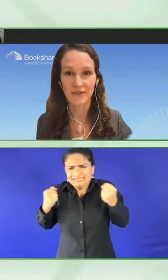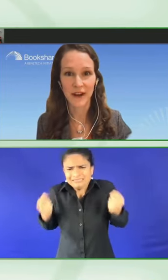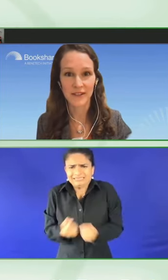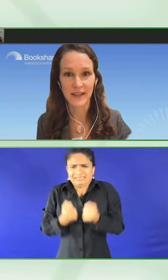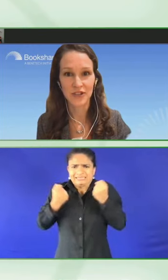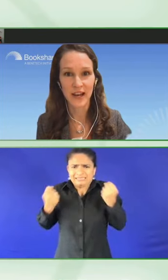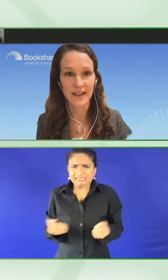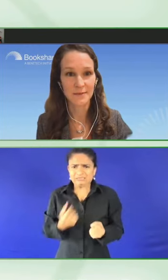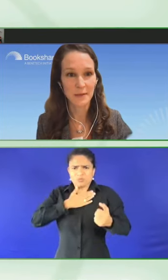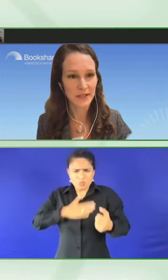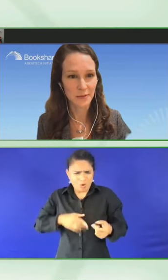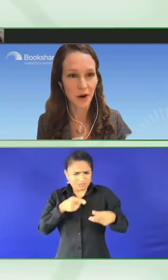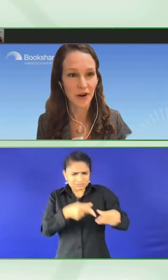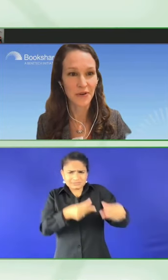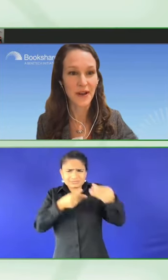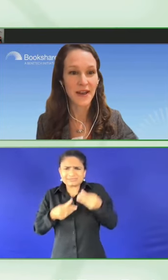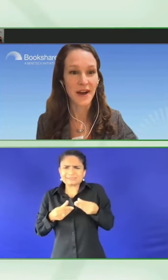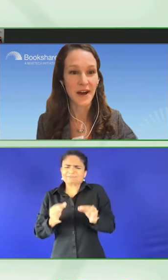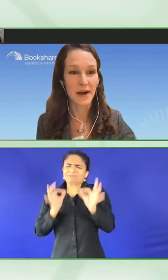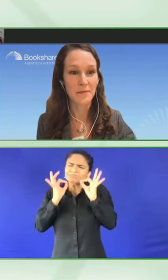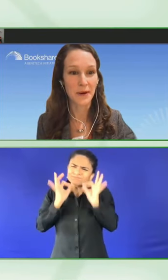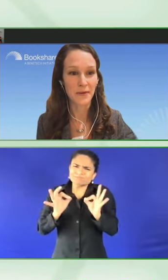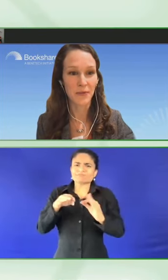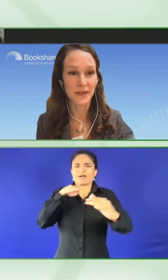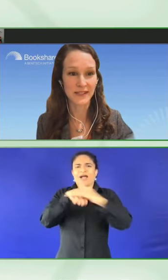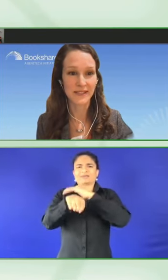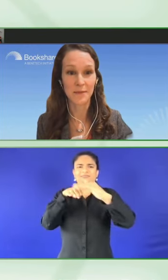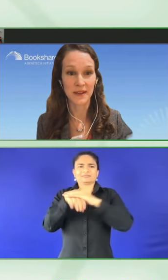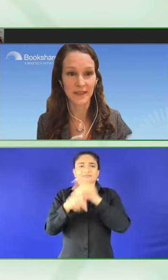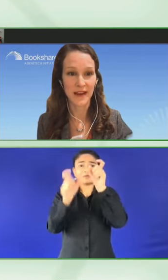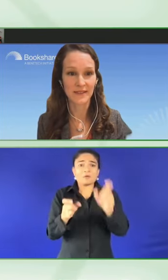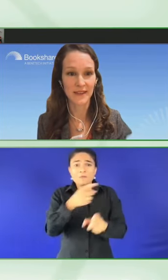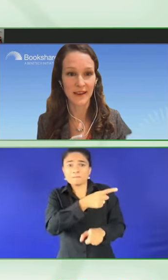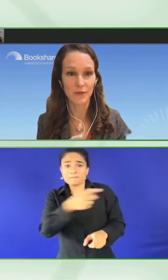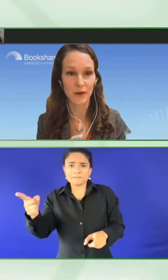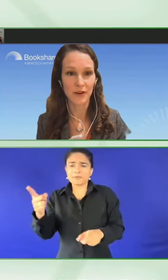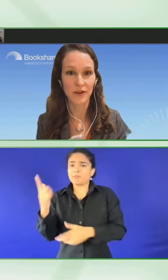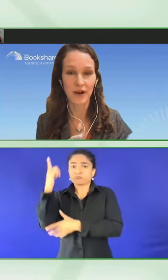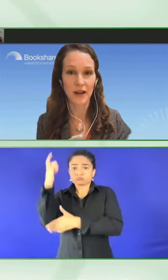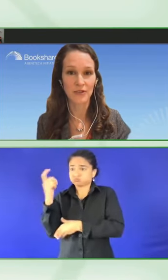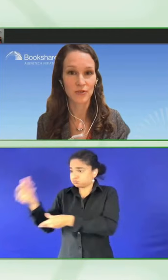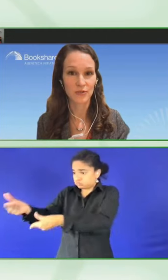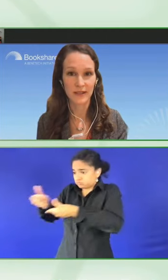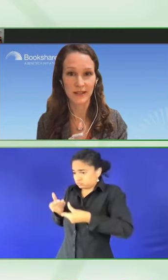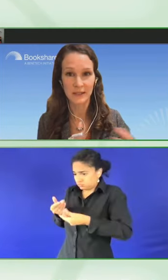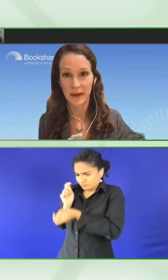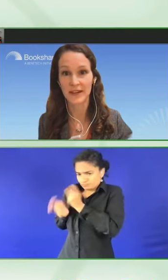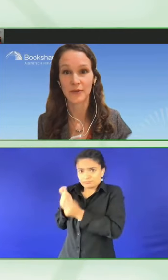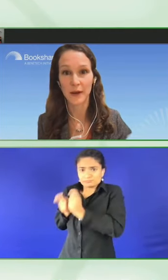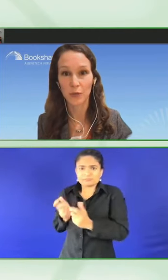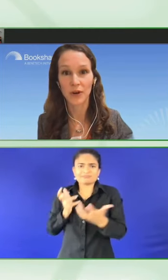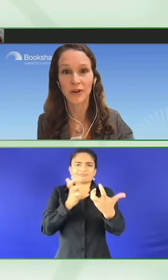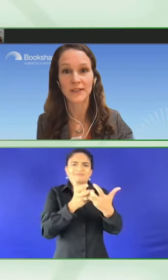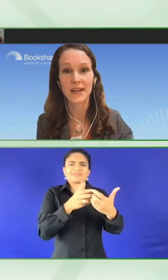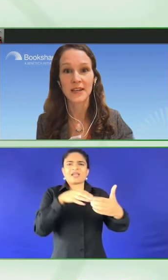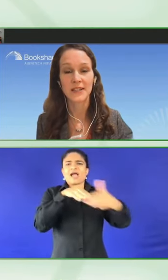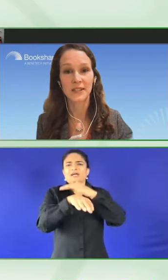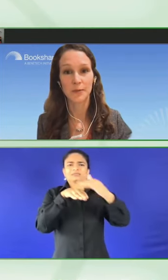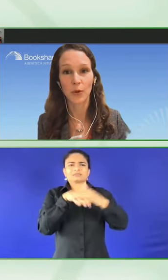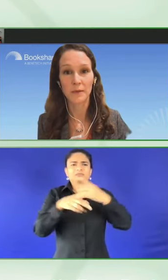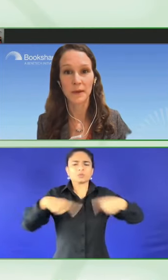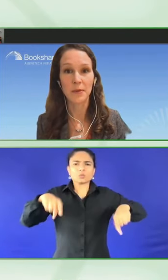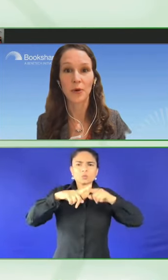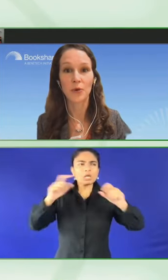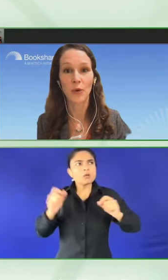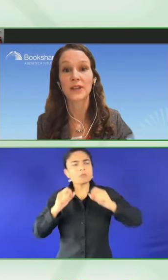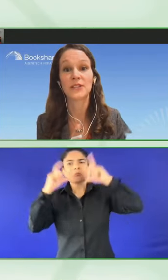about that at a fireside chat maybe tomorrow. But this is something that we're expanding around the world to